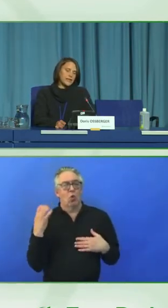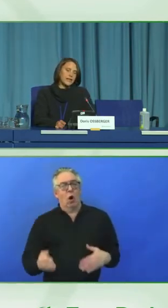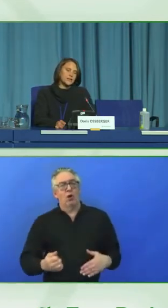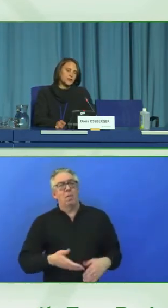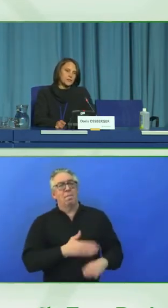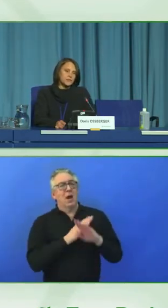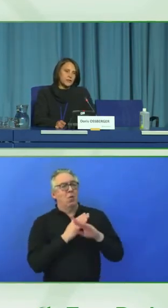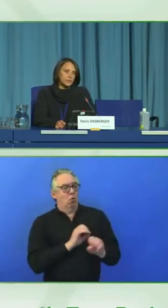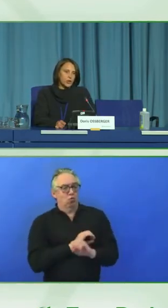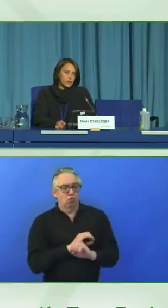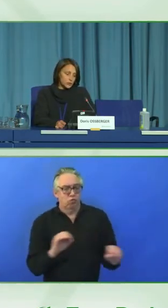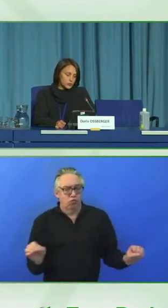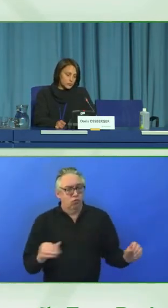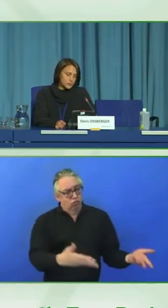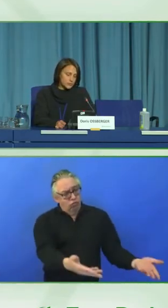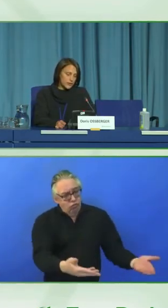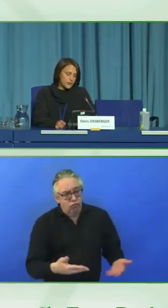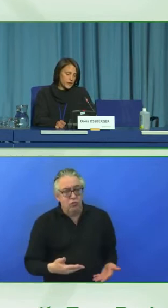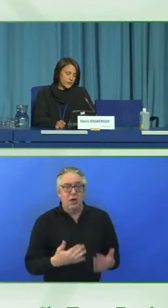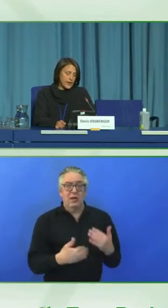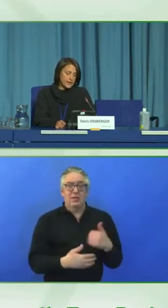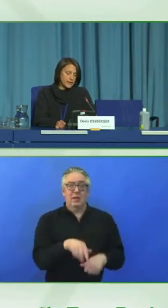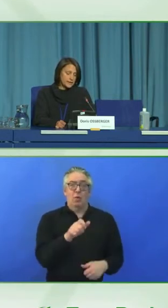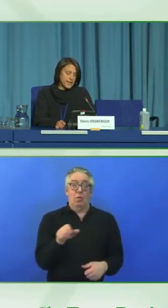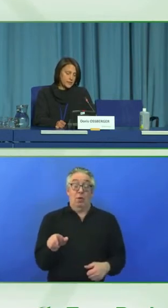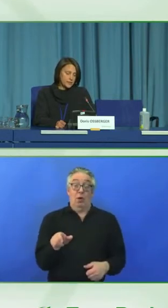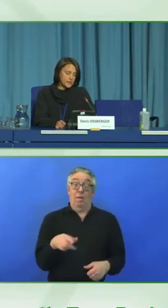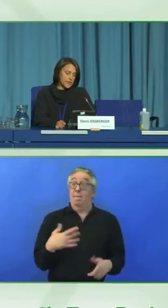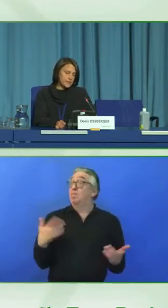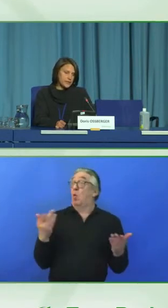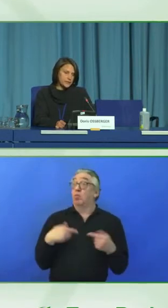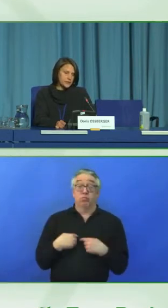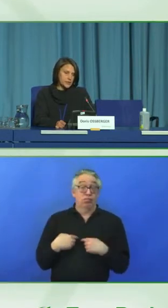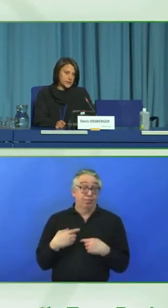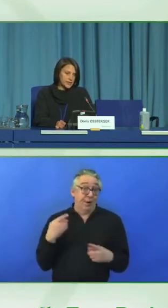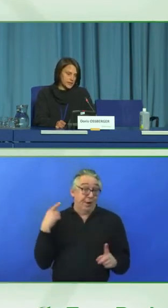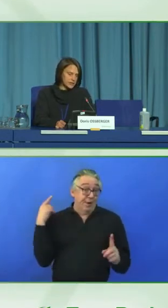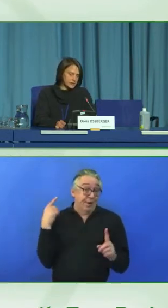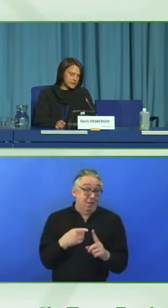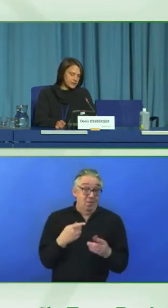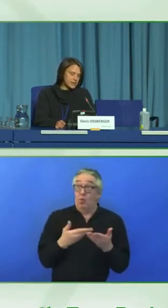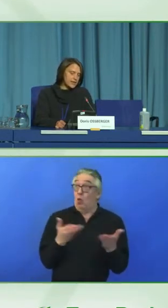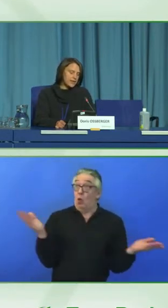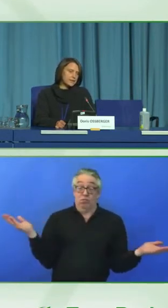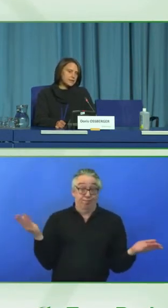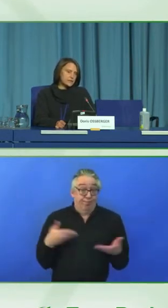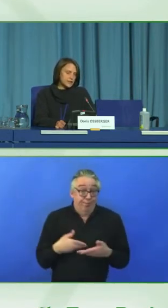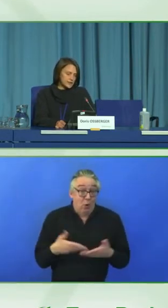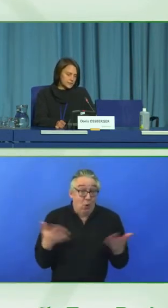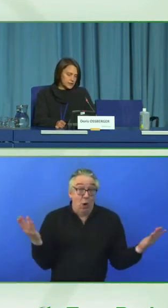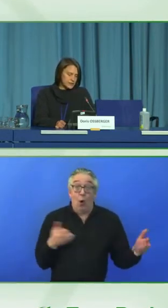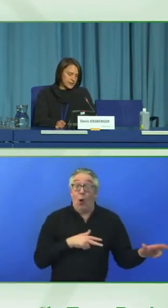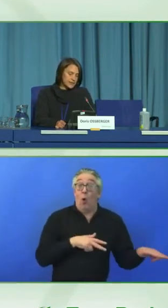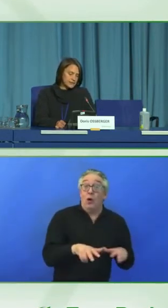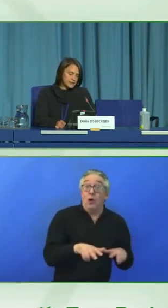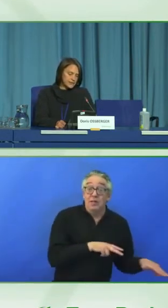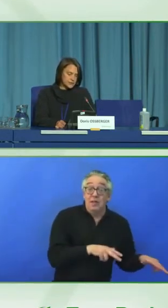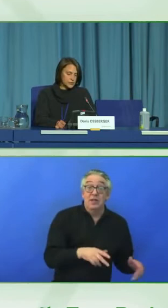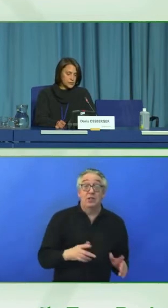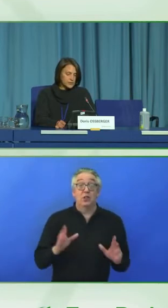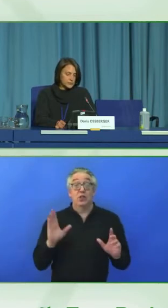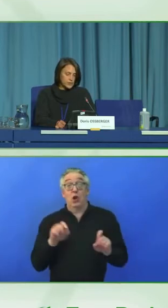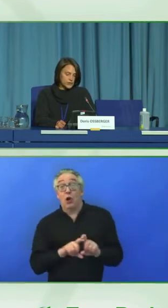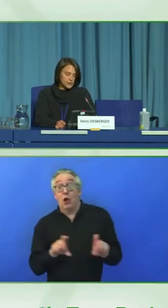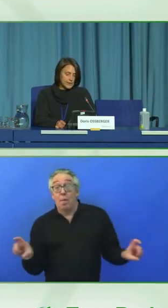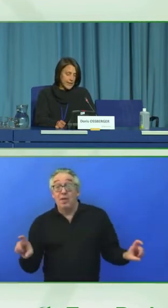Our target group is very broad. Fair for Alle is aimed at companies, organizations, districts, municipalities,